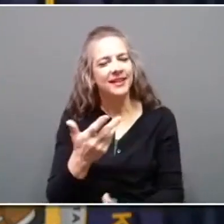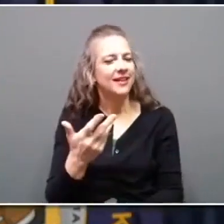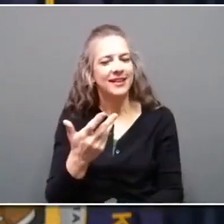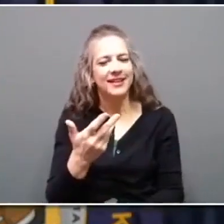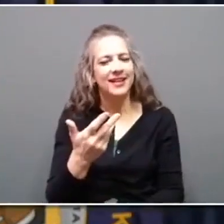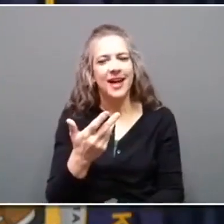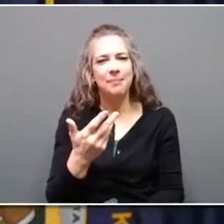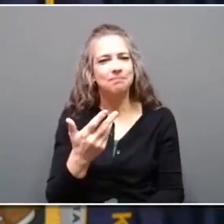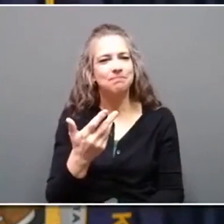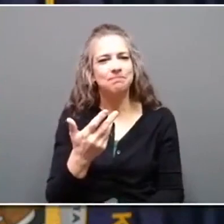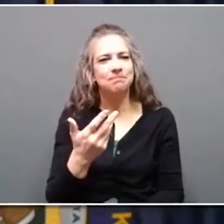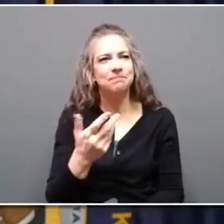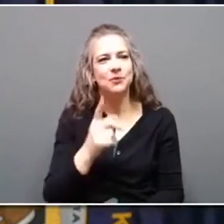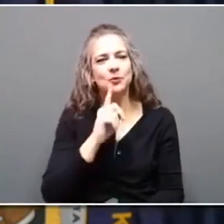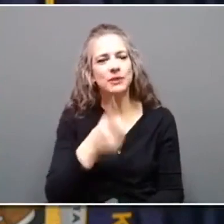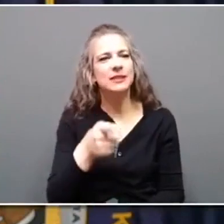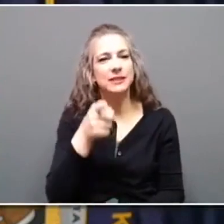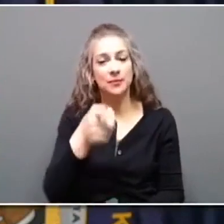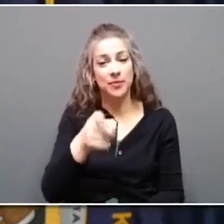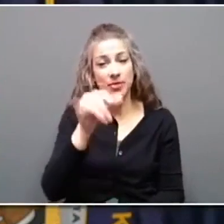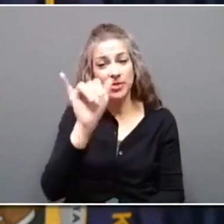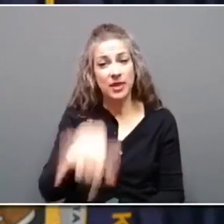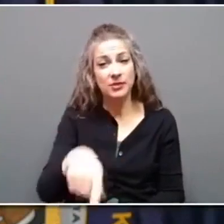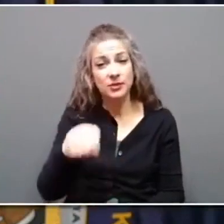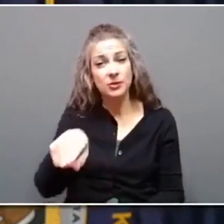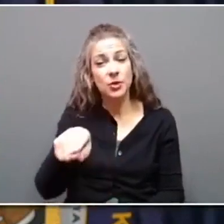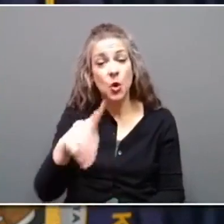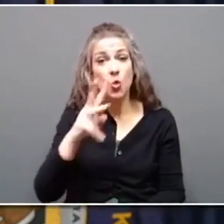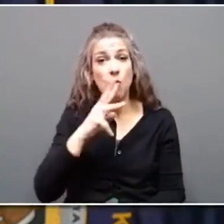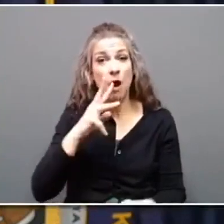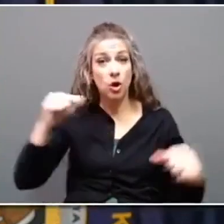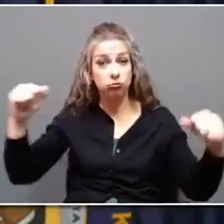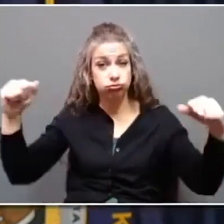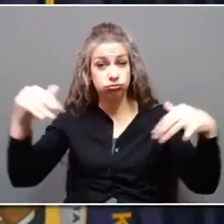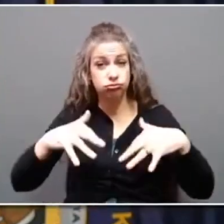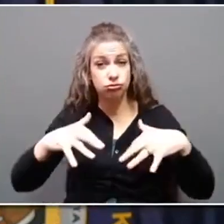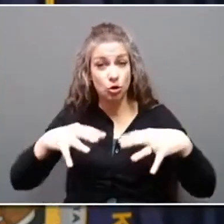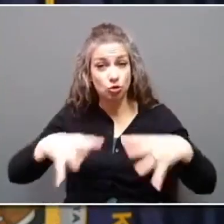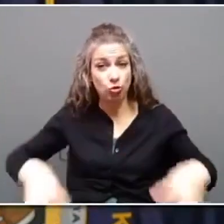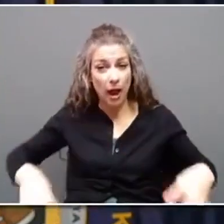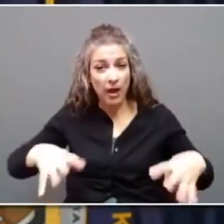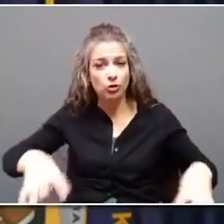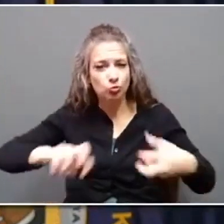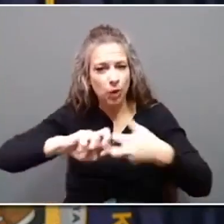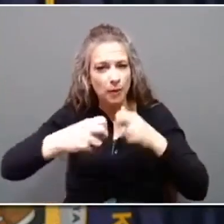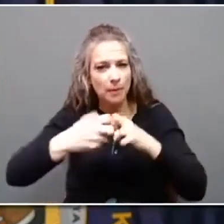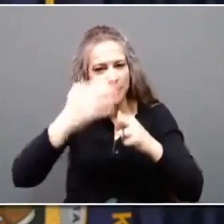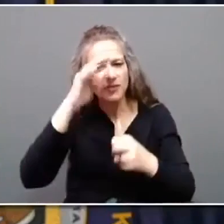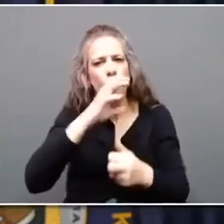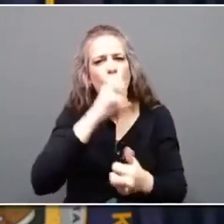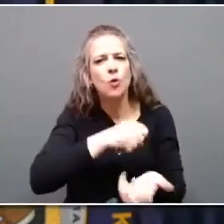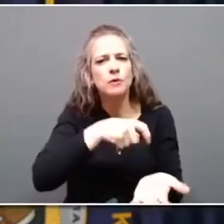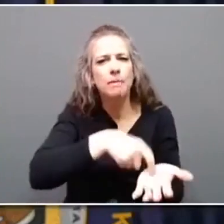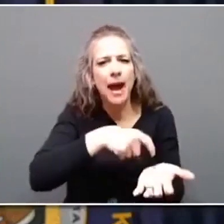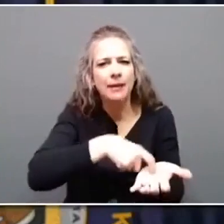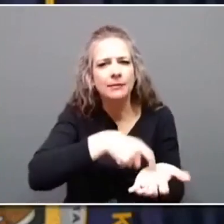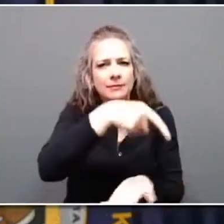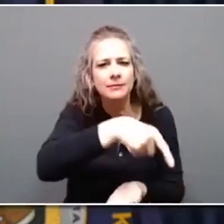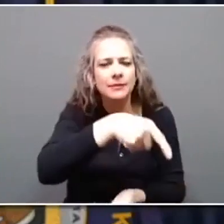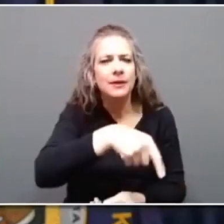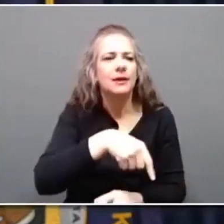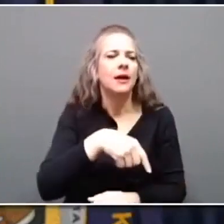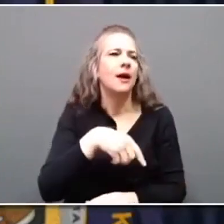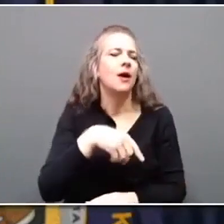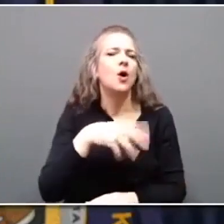with the drainage issues that are associated with these old mines, dealing with sort of water and drainage